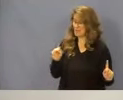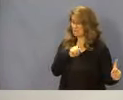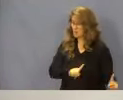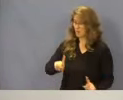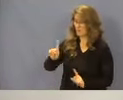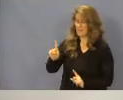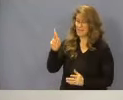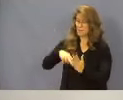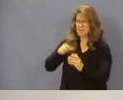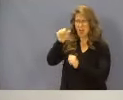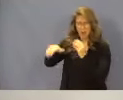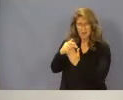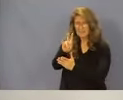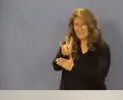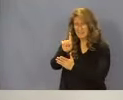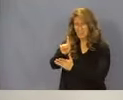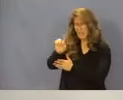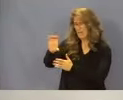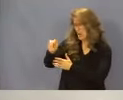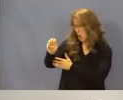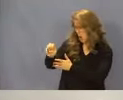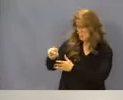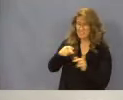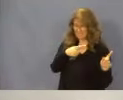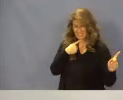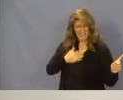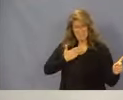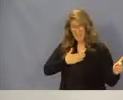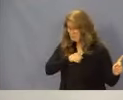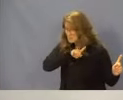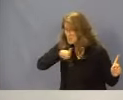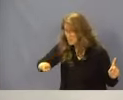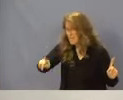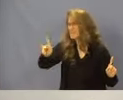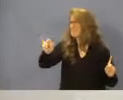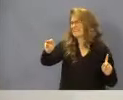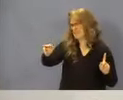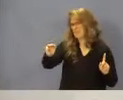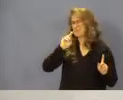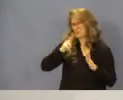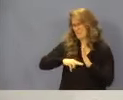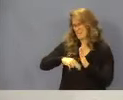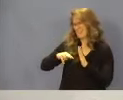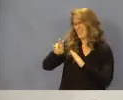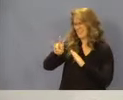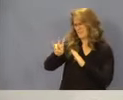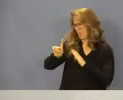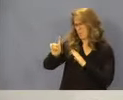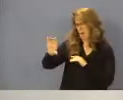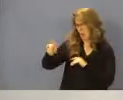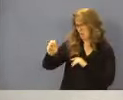those codes and walk through all that. She said she's glad to do it in the sake of a customer service. she is.